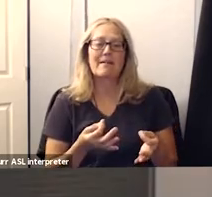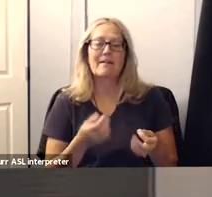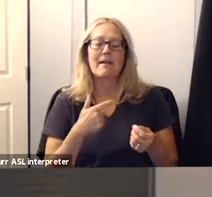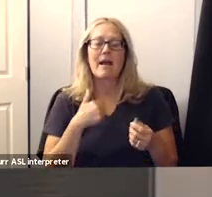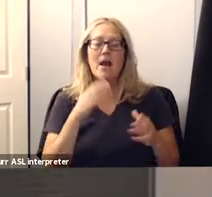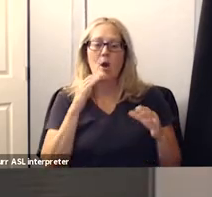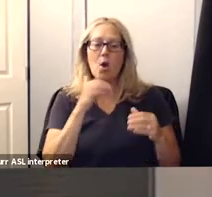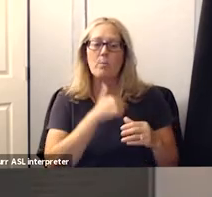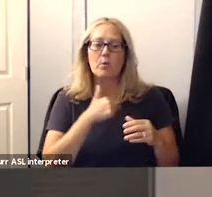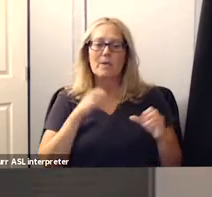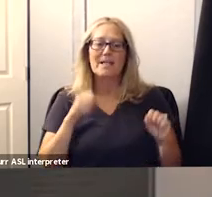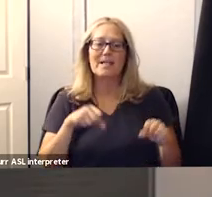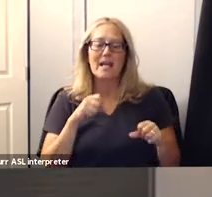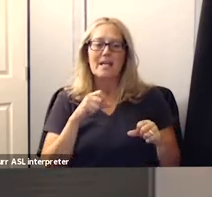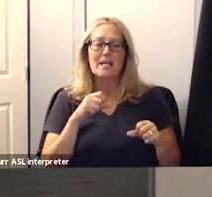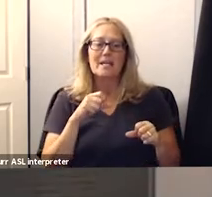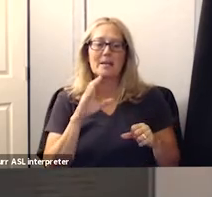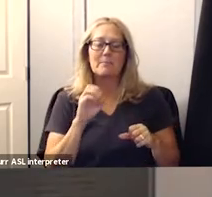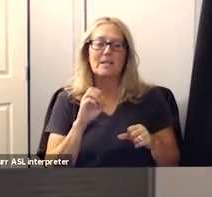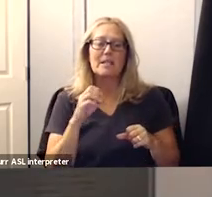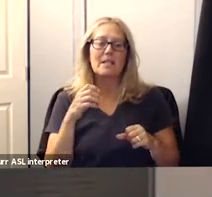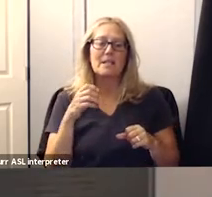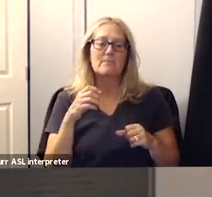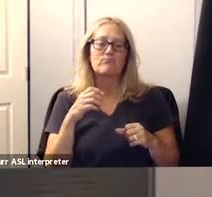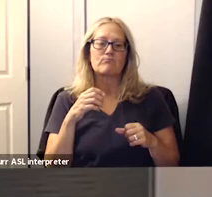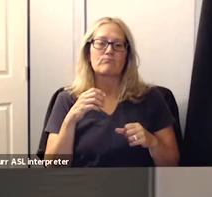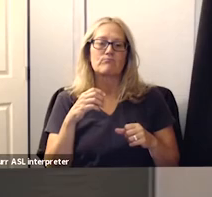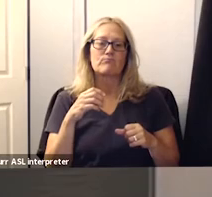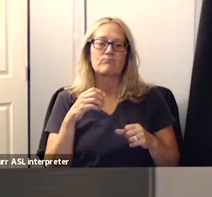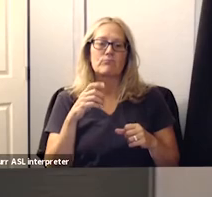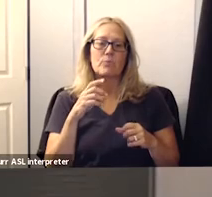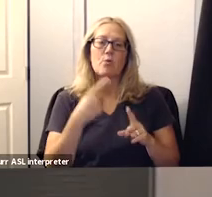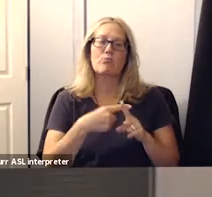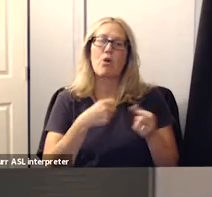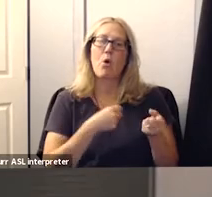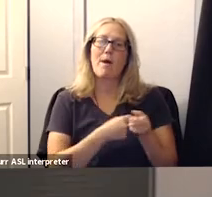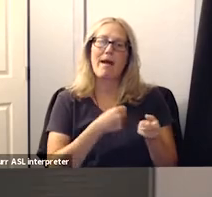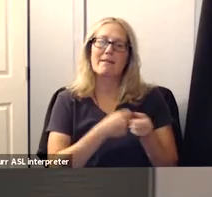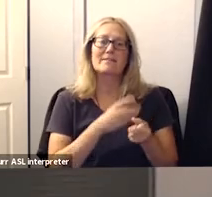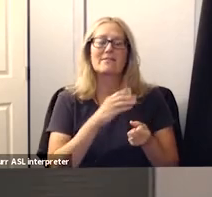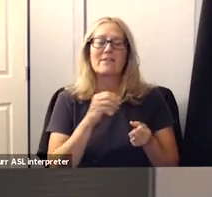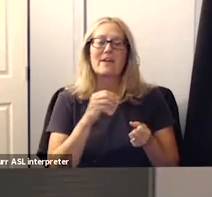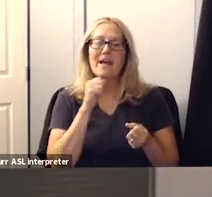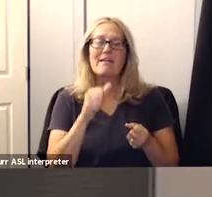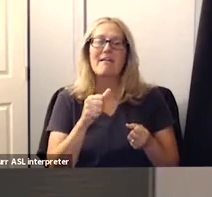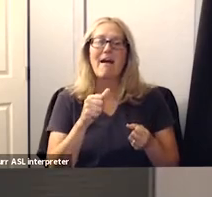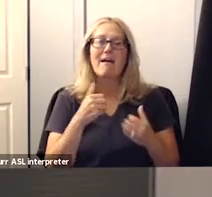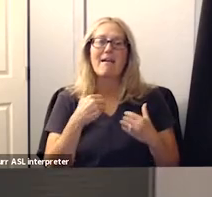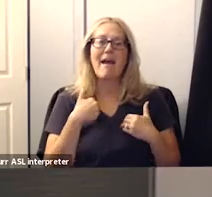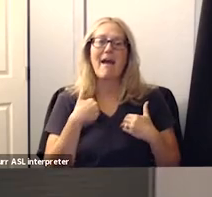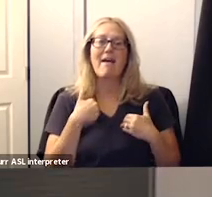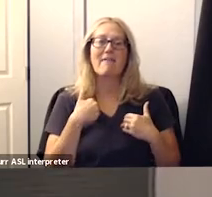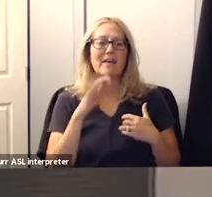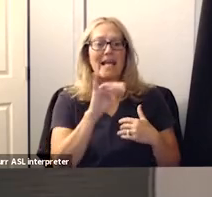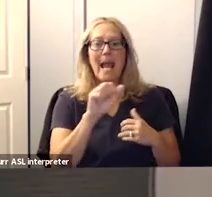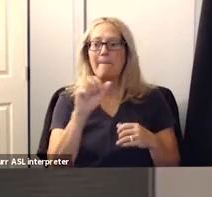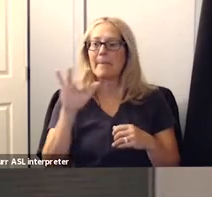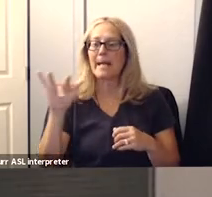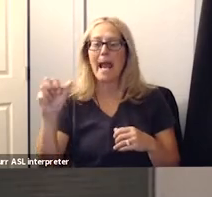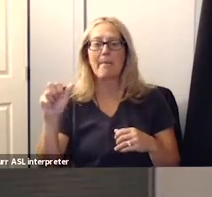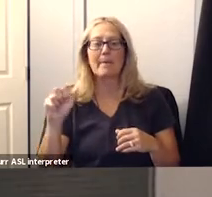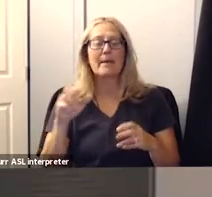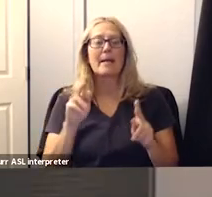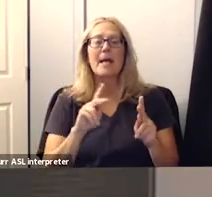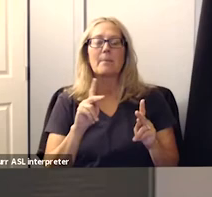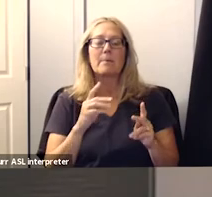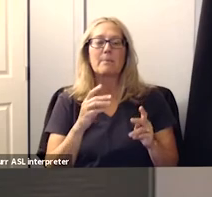hope we can be proactive and not let these students fall through the gaps let's close them before they fall through so i'm super